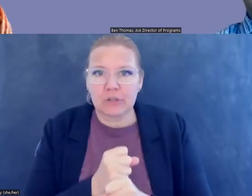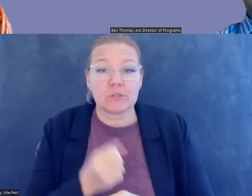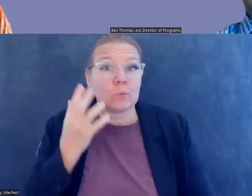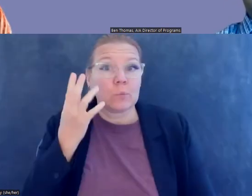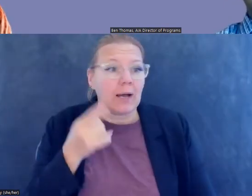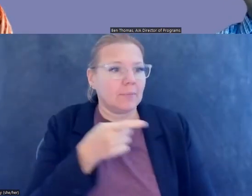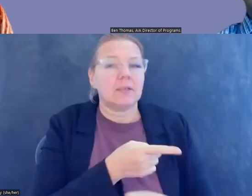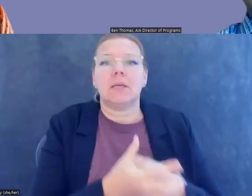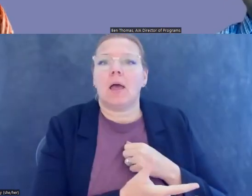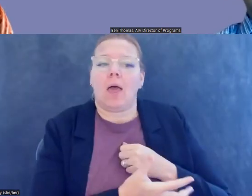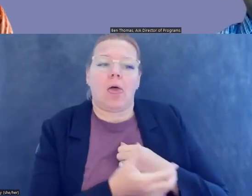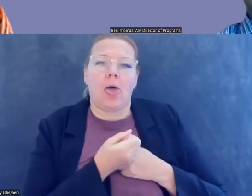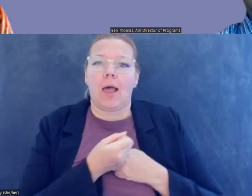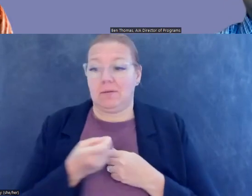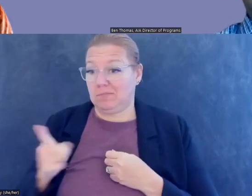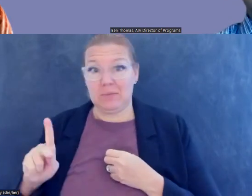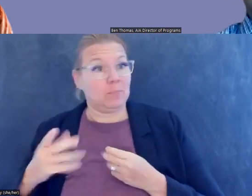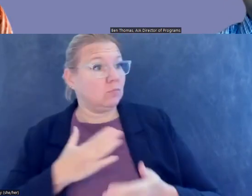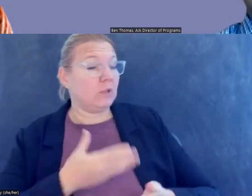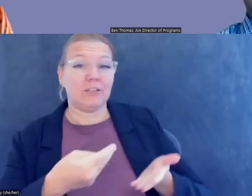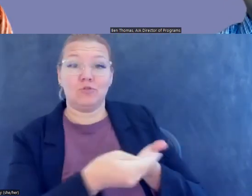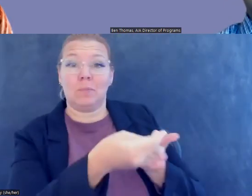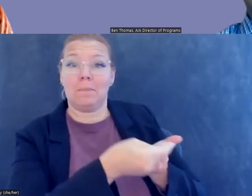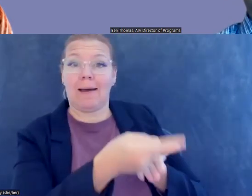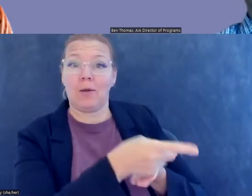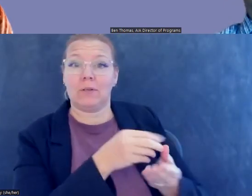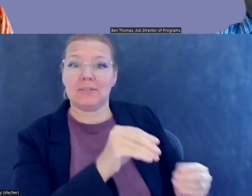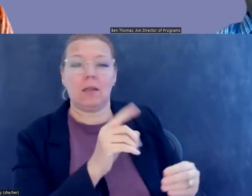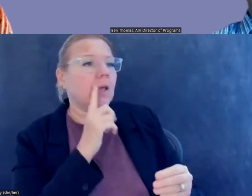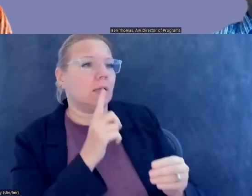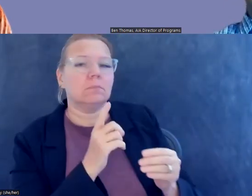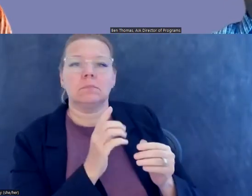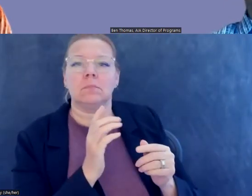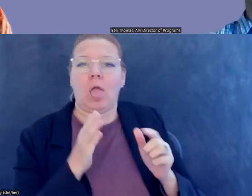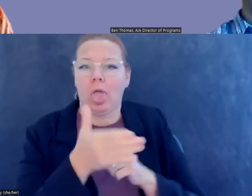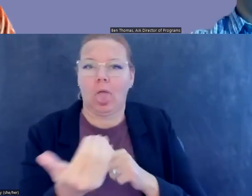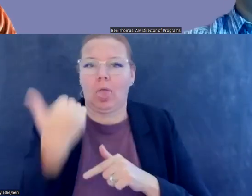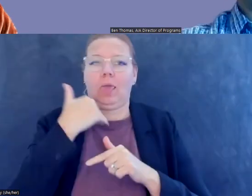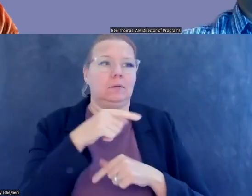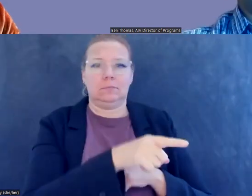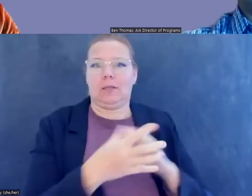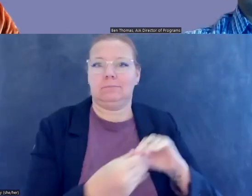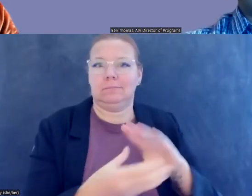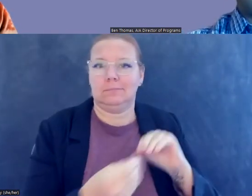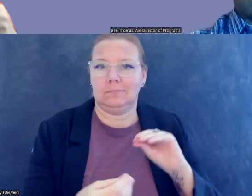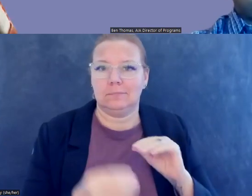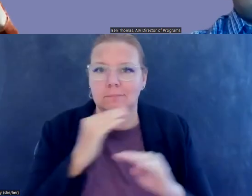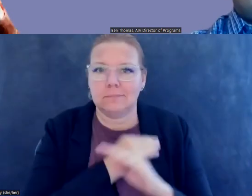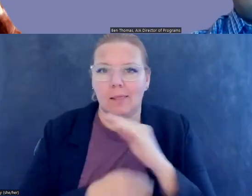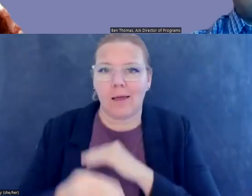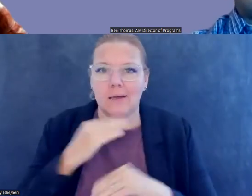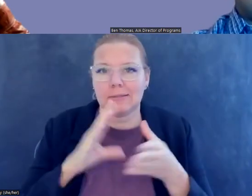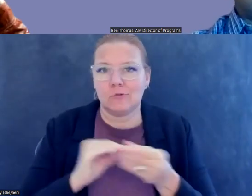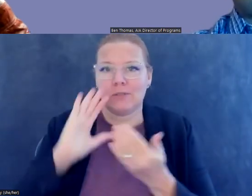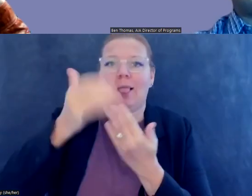believe what he was saying, um, despite some obvious holes in the story. Yeah, um, so I, I'm going to,